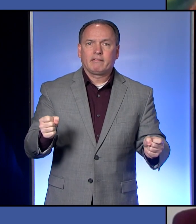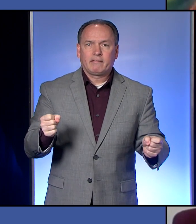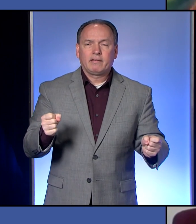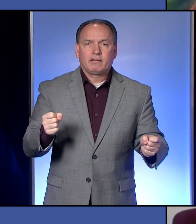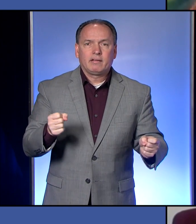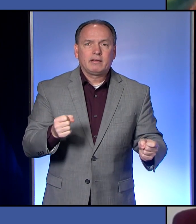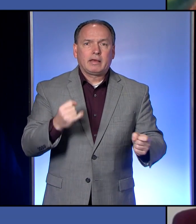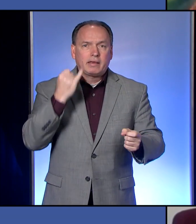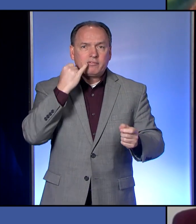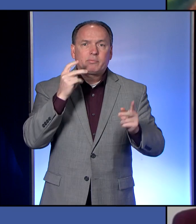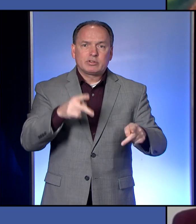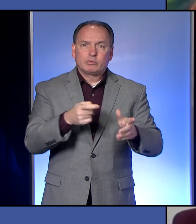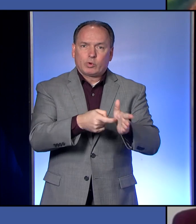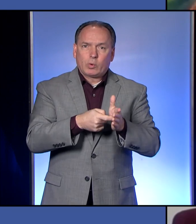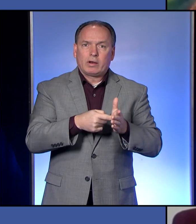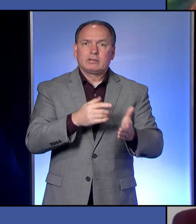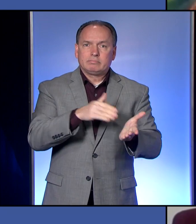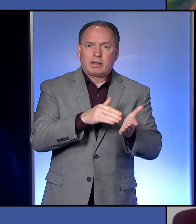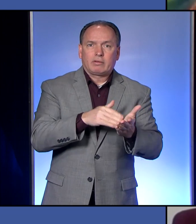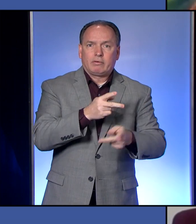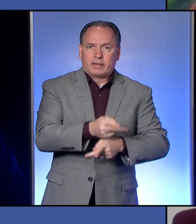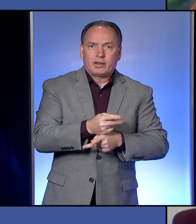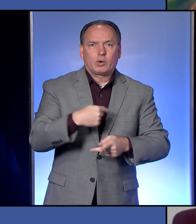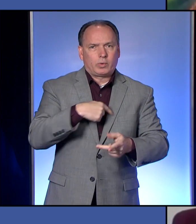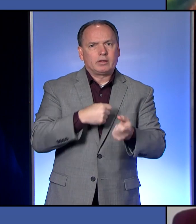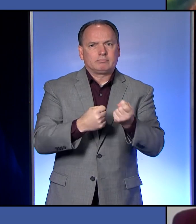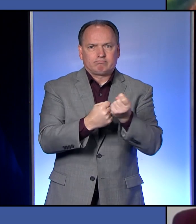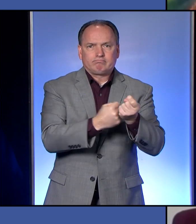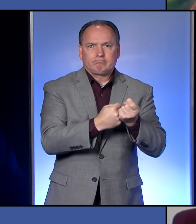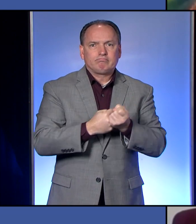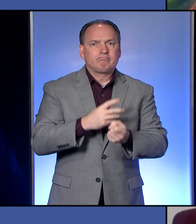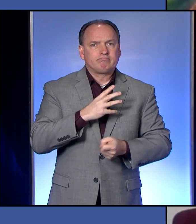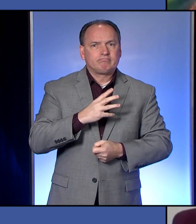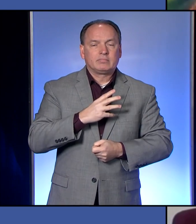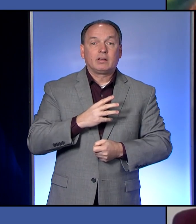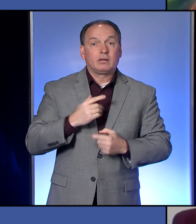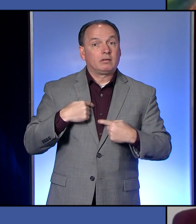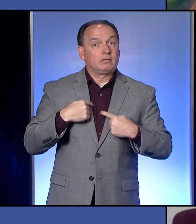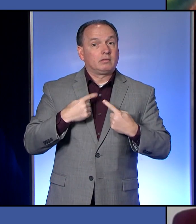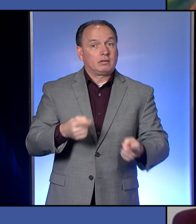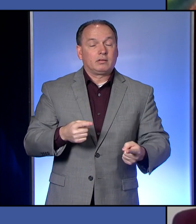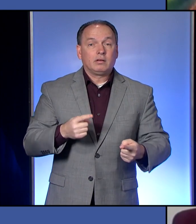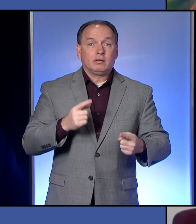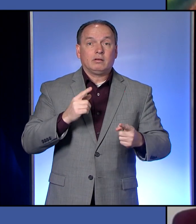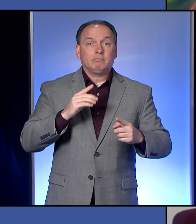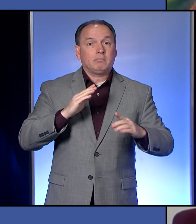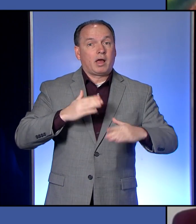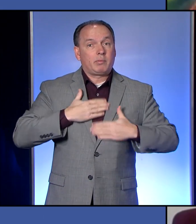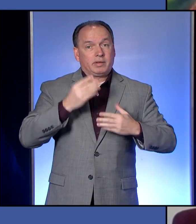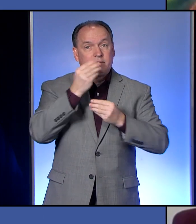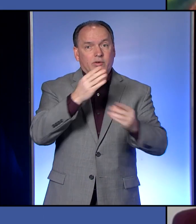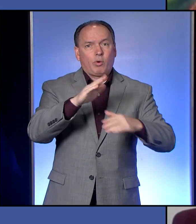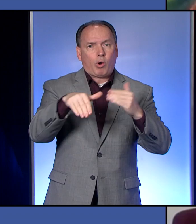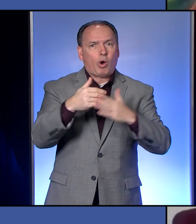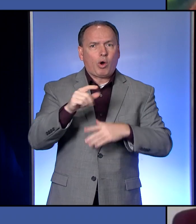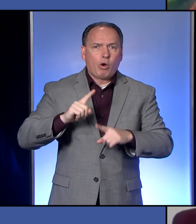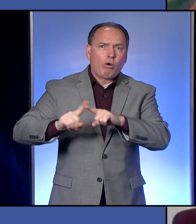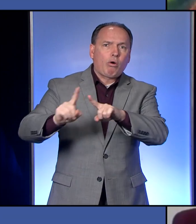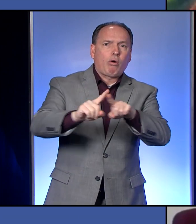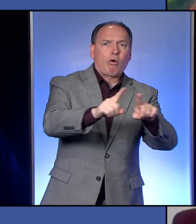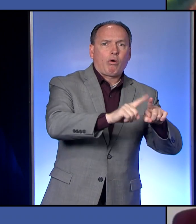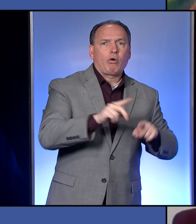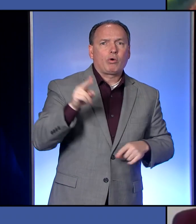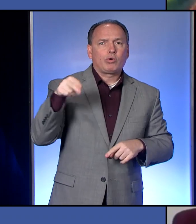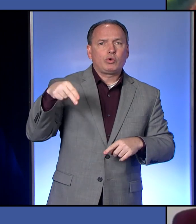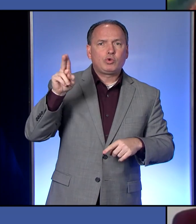medical care, we are here for them. I'm pleased to tell you that across all UPMC facilities and within the communities we serve,